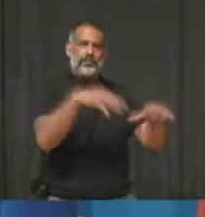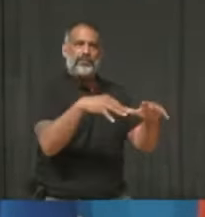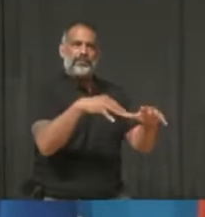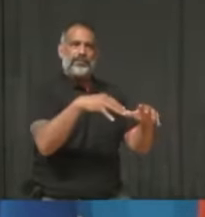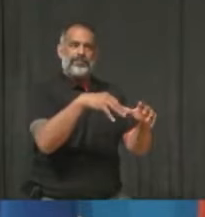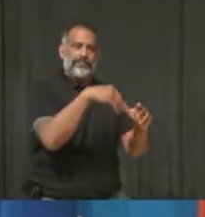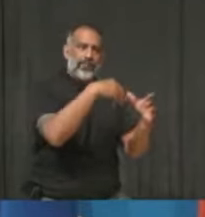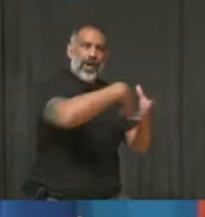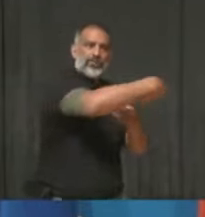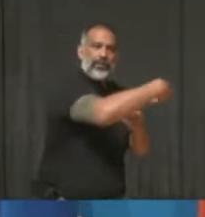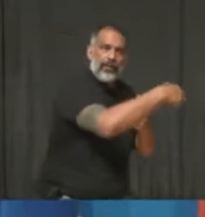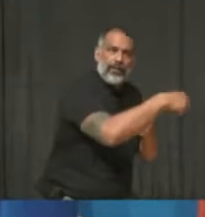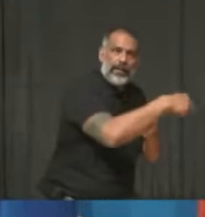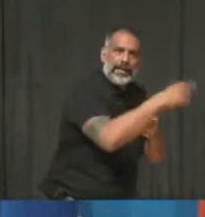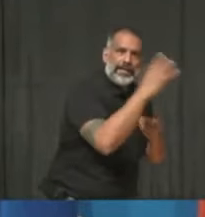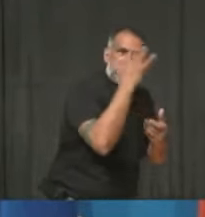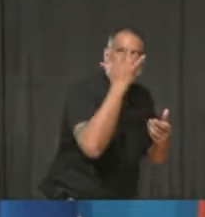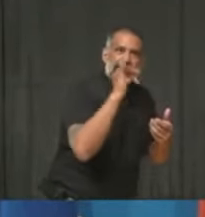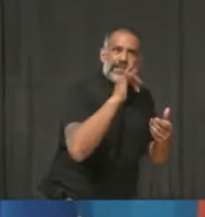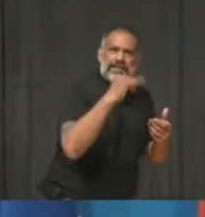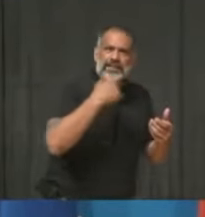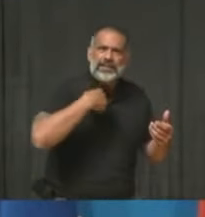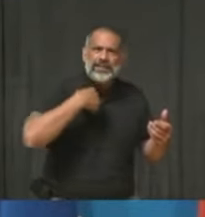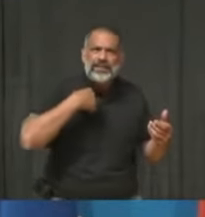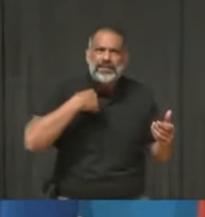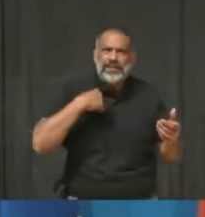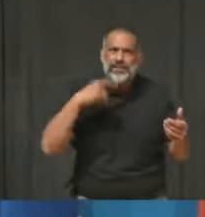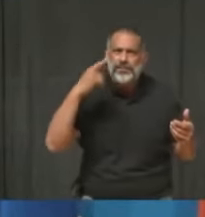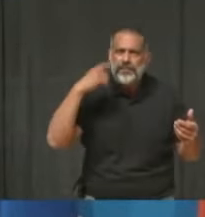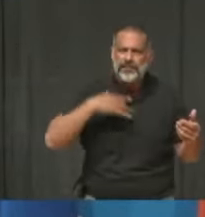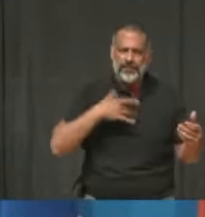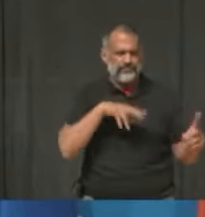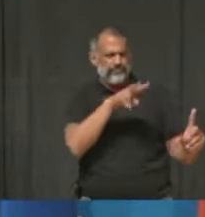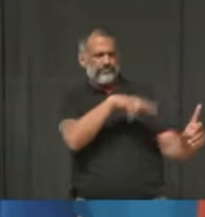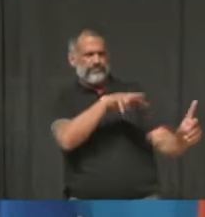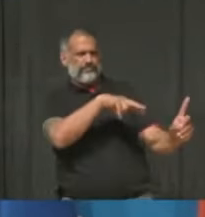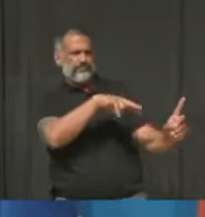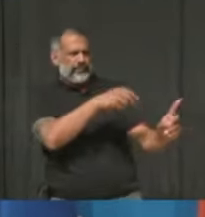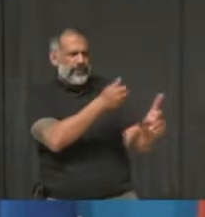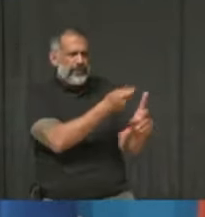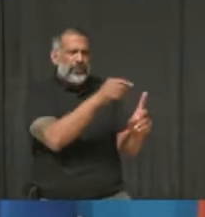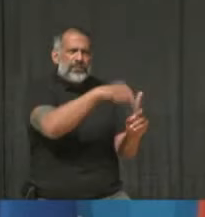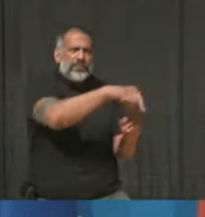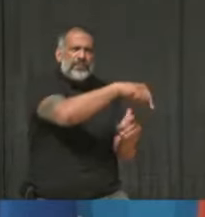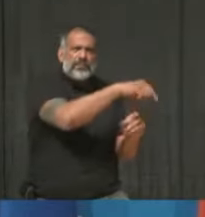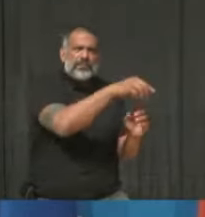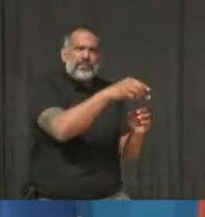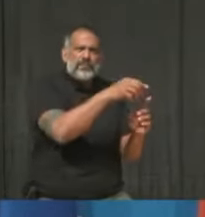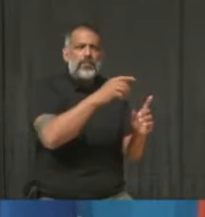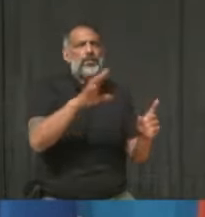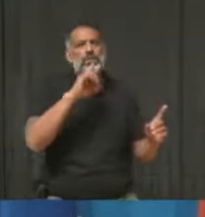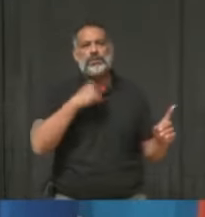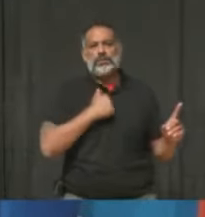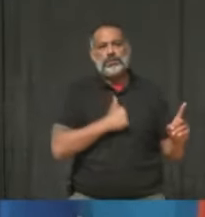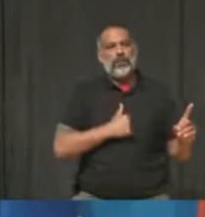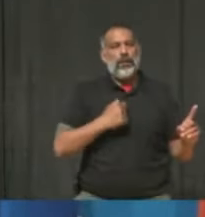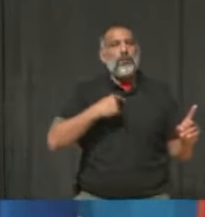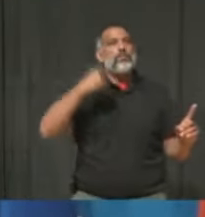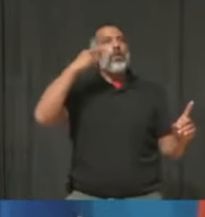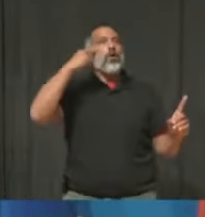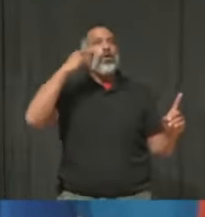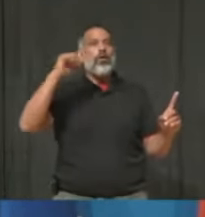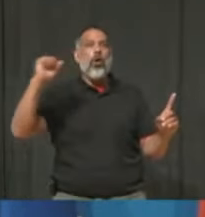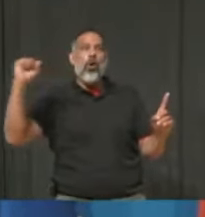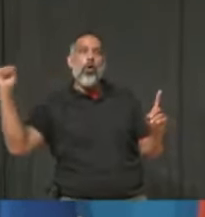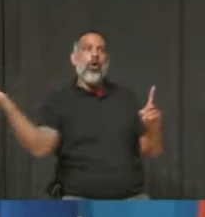all the employees were disregarding public health guidelines, that was very incorrect and I regret having done so. It was limited to a very small group